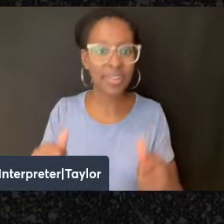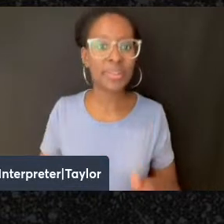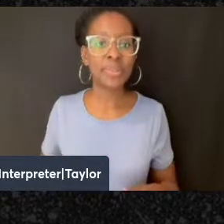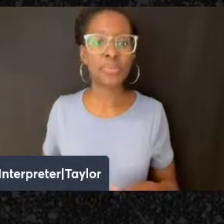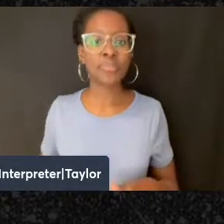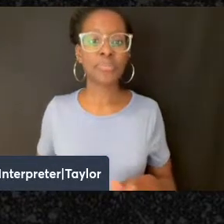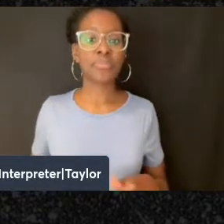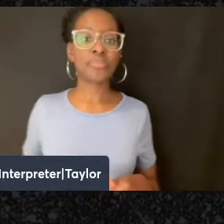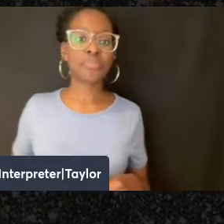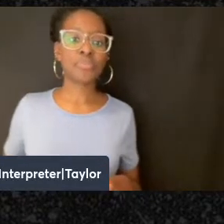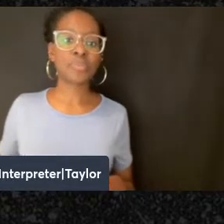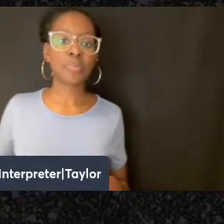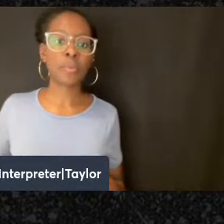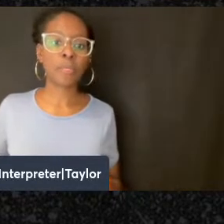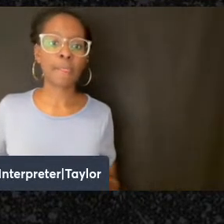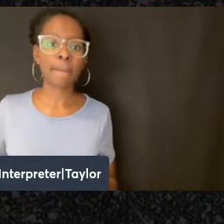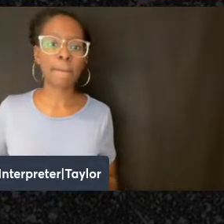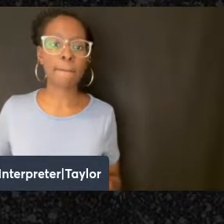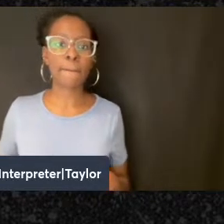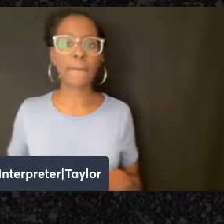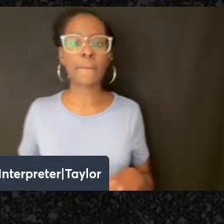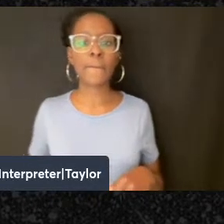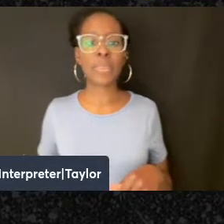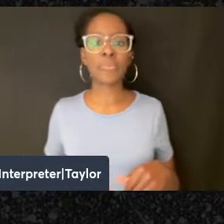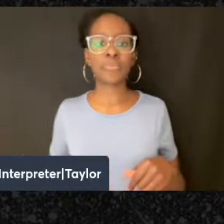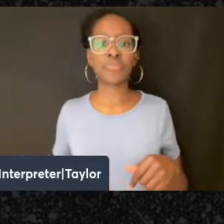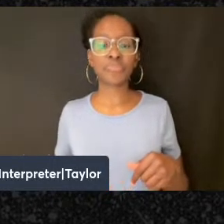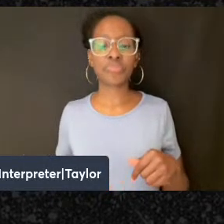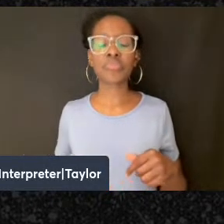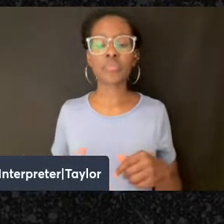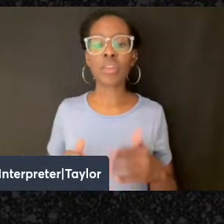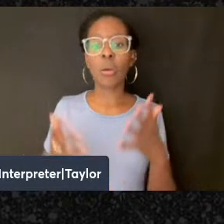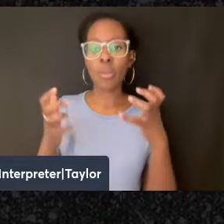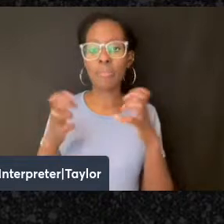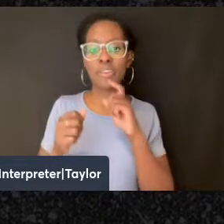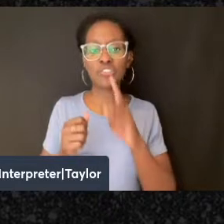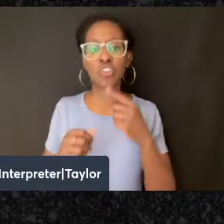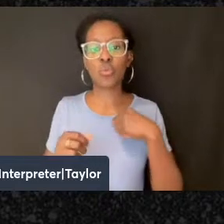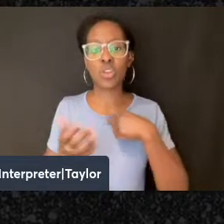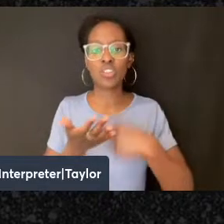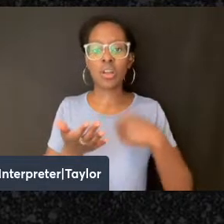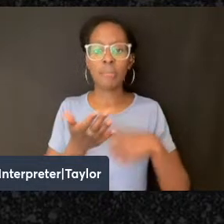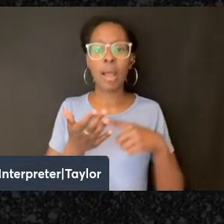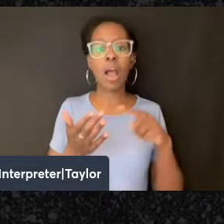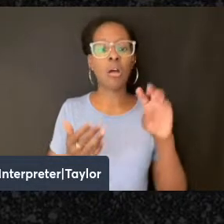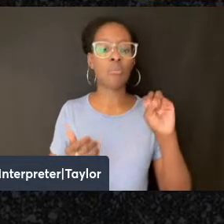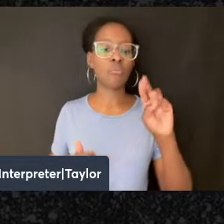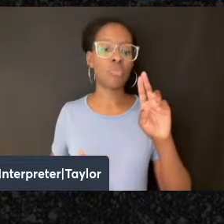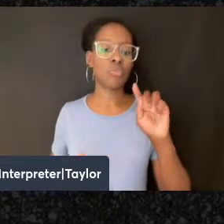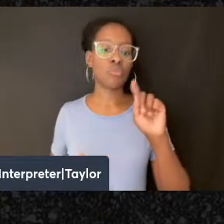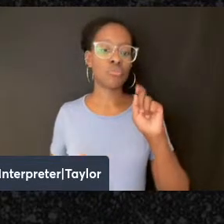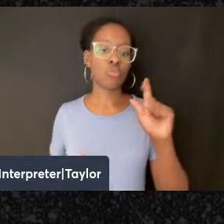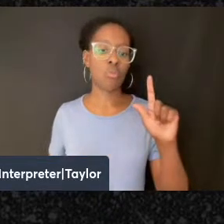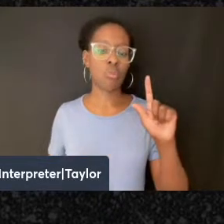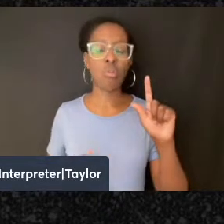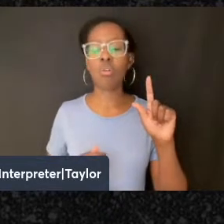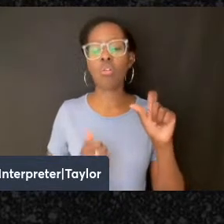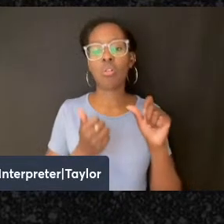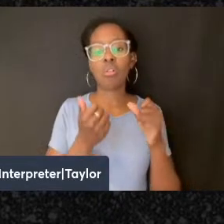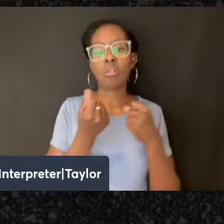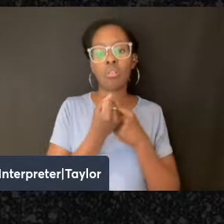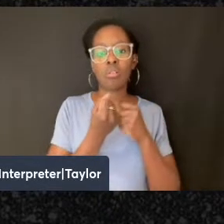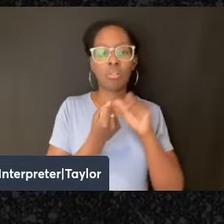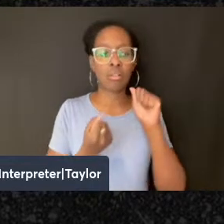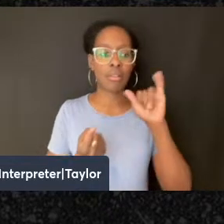And there's, again, a lot that I want to move on to, but I want to make sure that we talk about mutual aid, in part because, as you know,